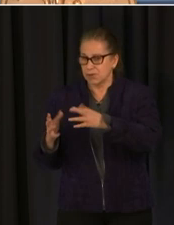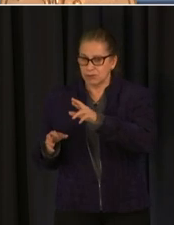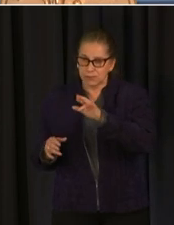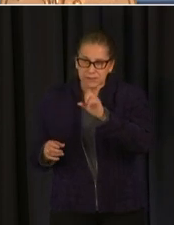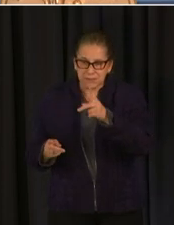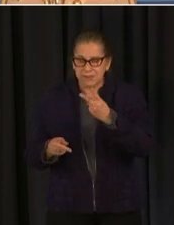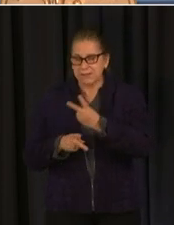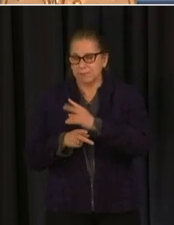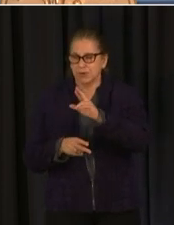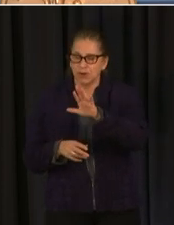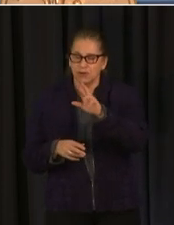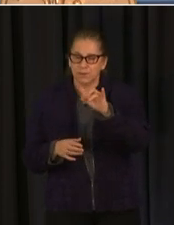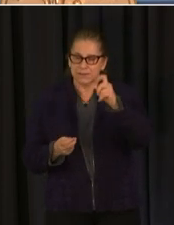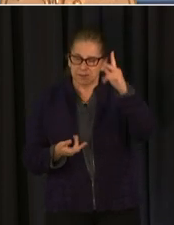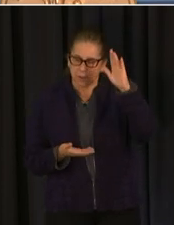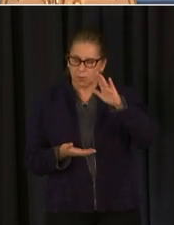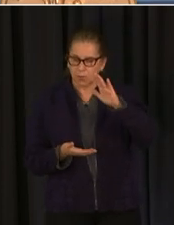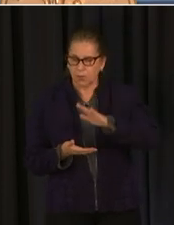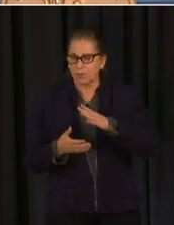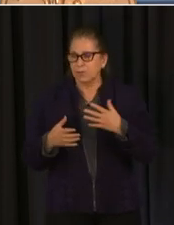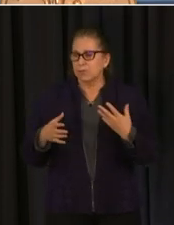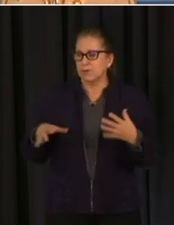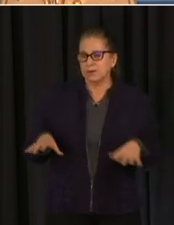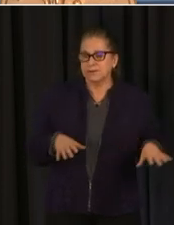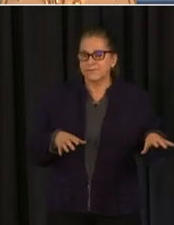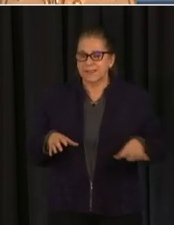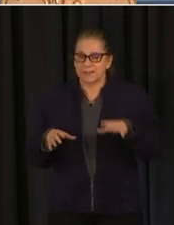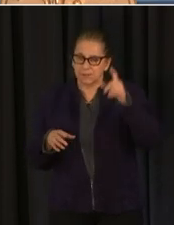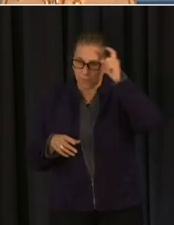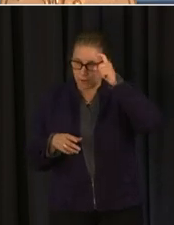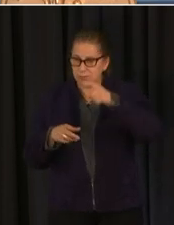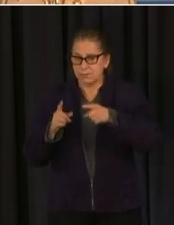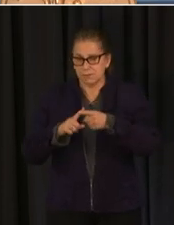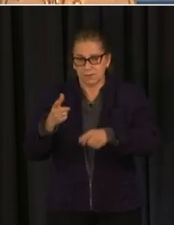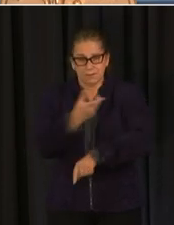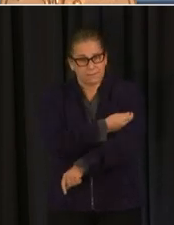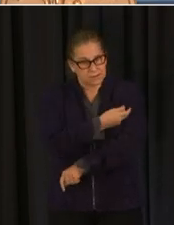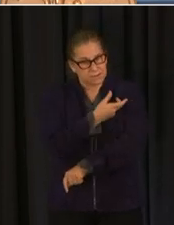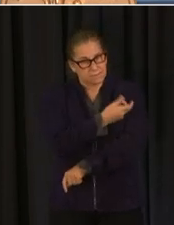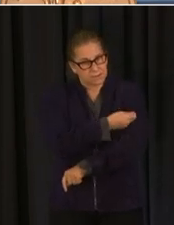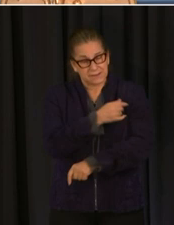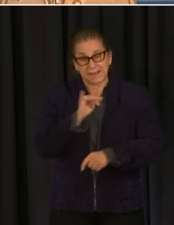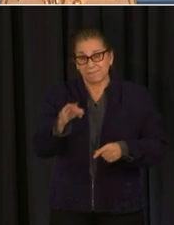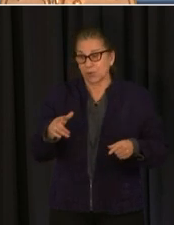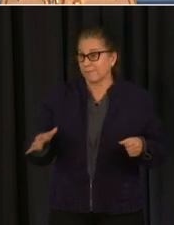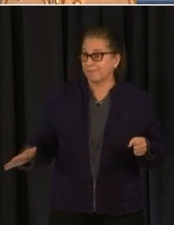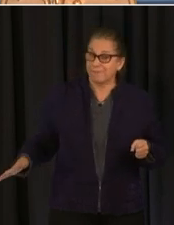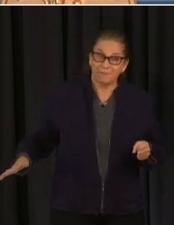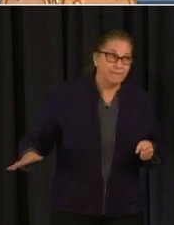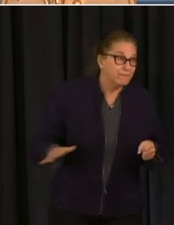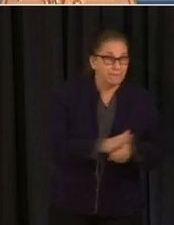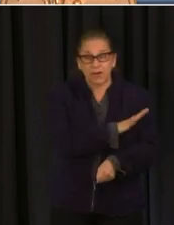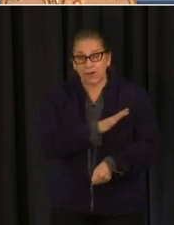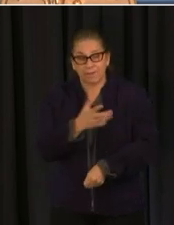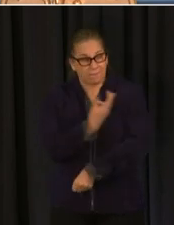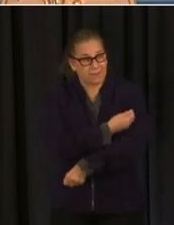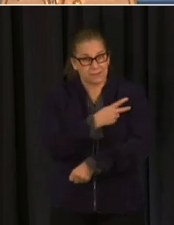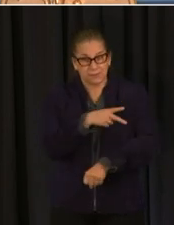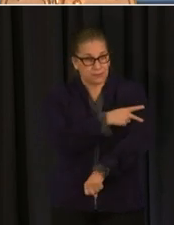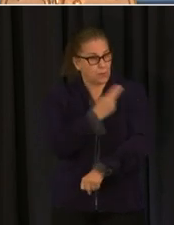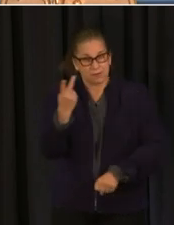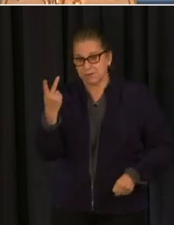there are more activities open to you when you're fully vaccinated uh and when you're not you're still at risk for contracting covet